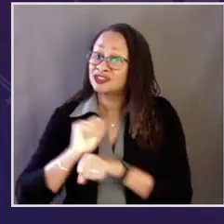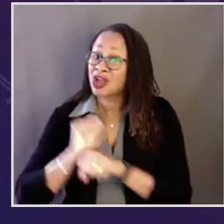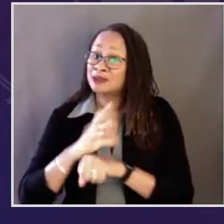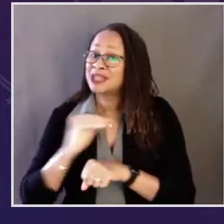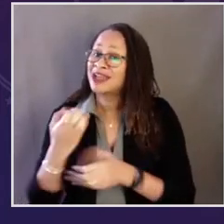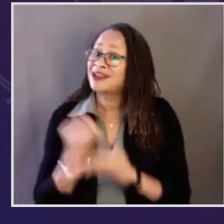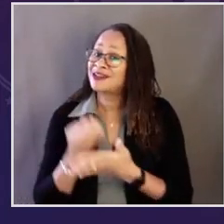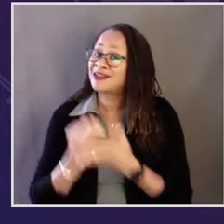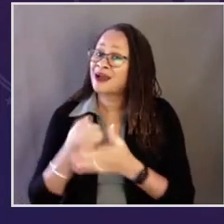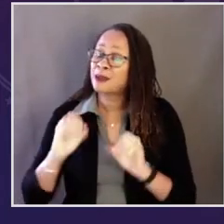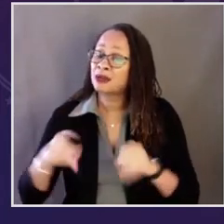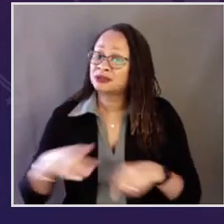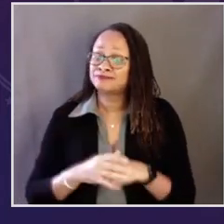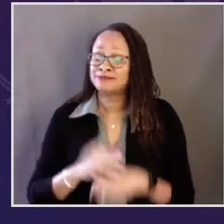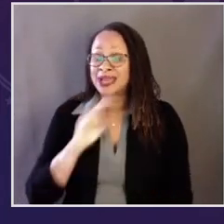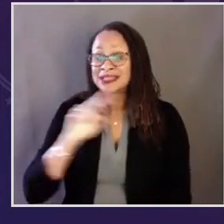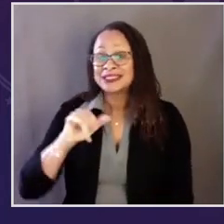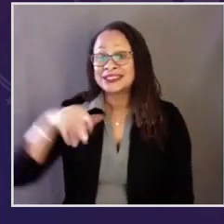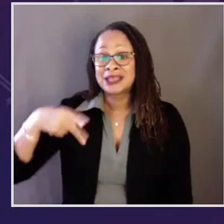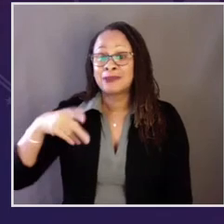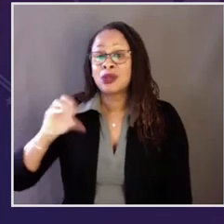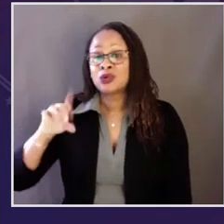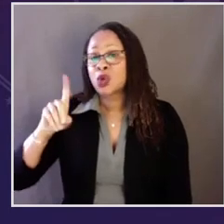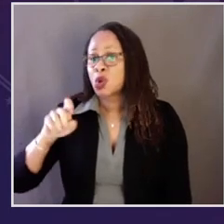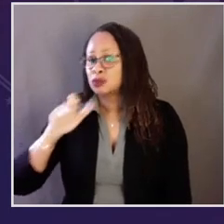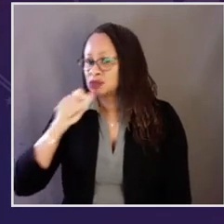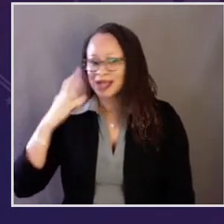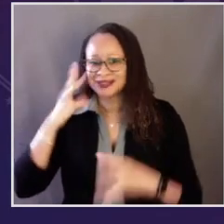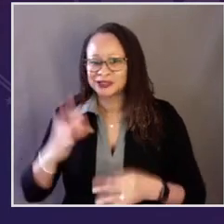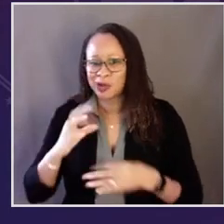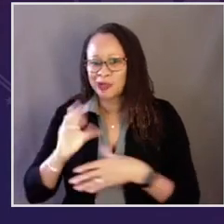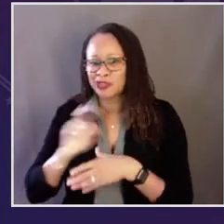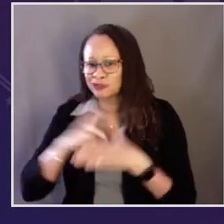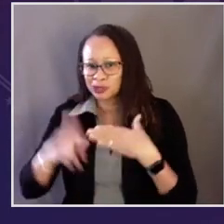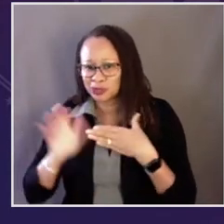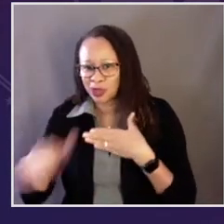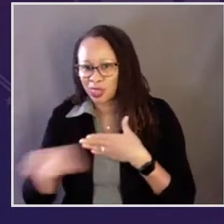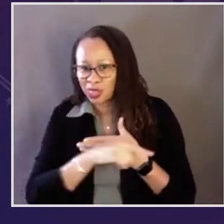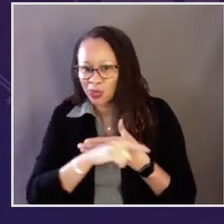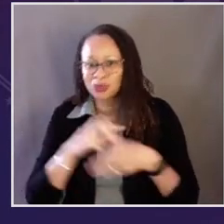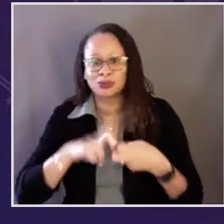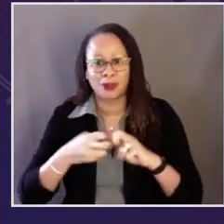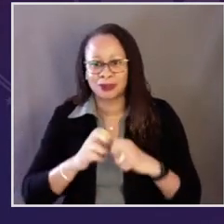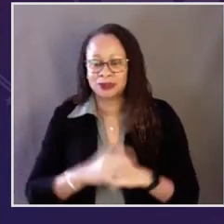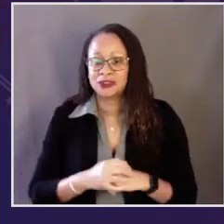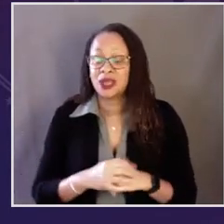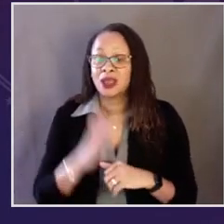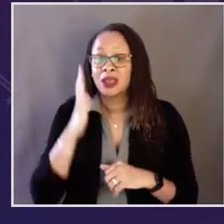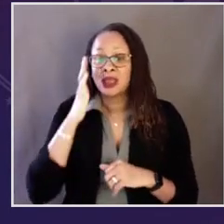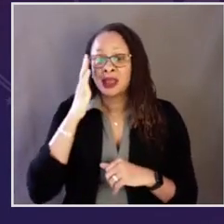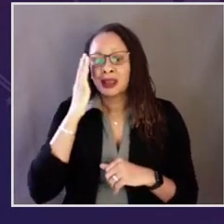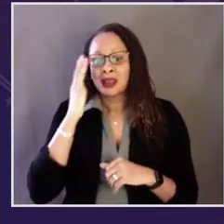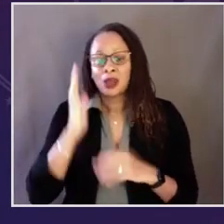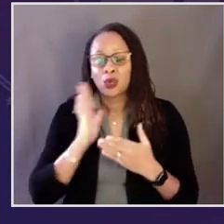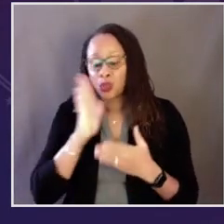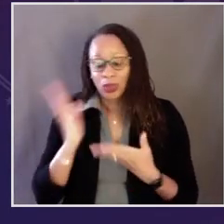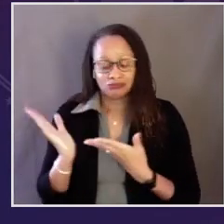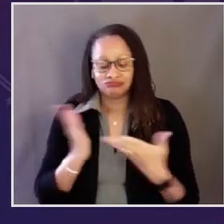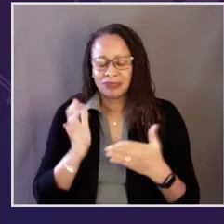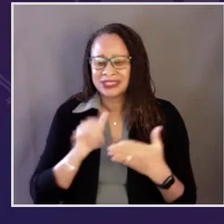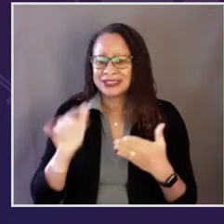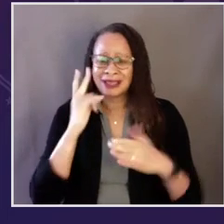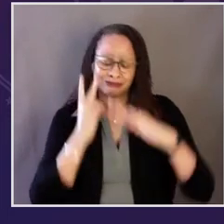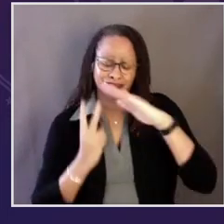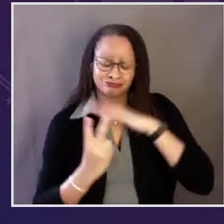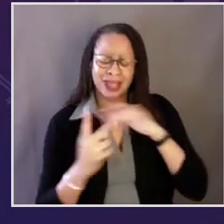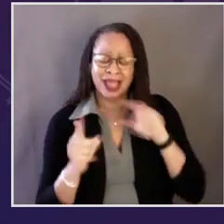access to education, jobs, and economic opportunity. Zip codes should not determine the outcomes on all those